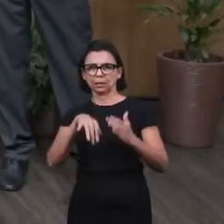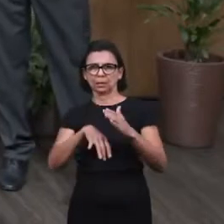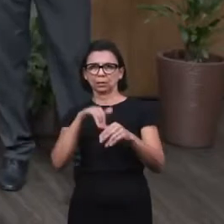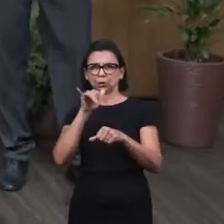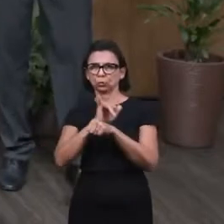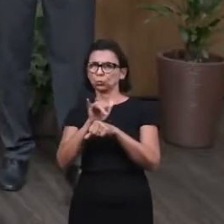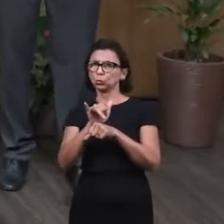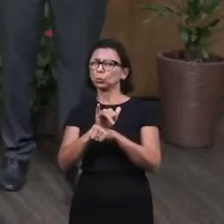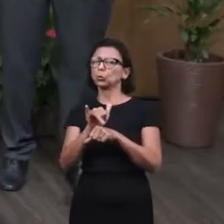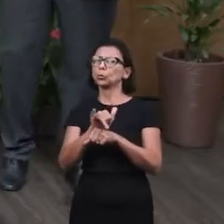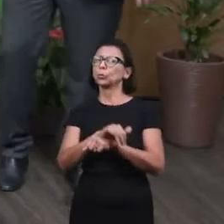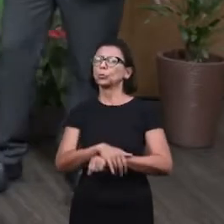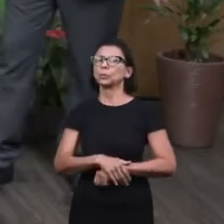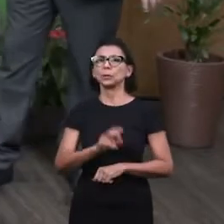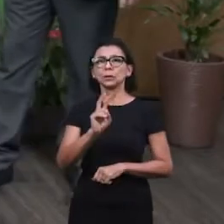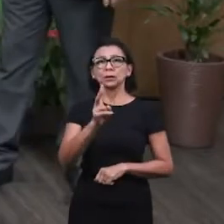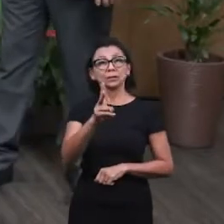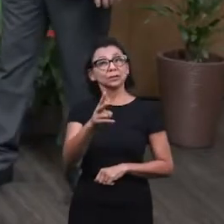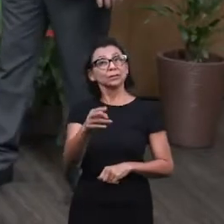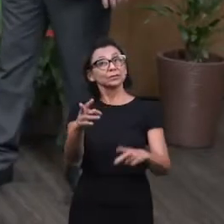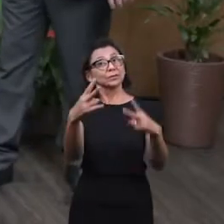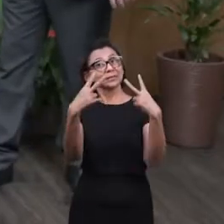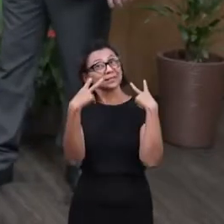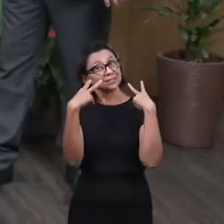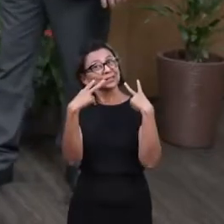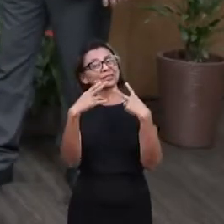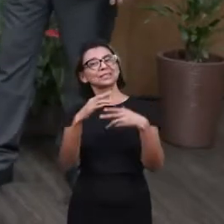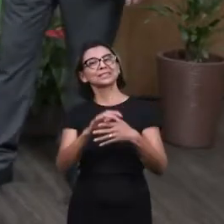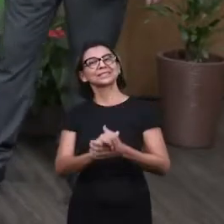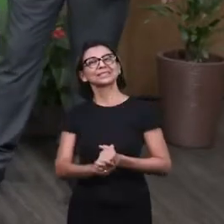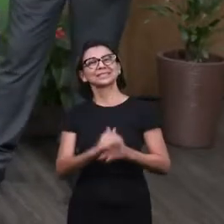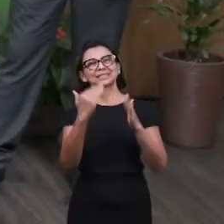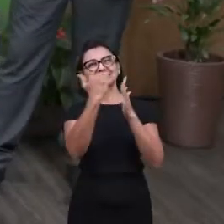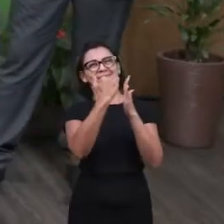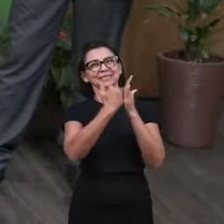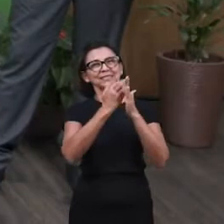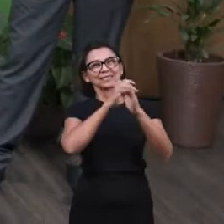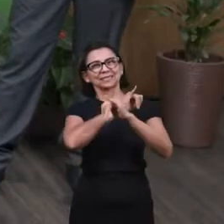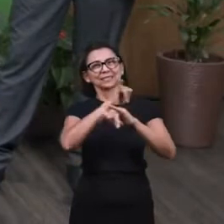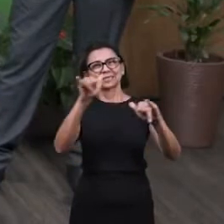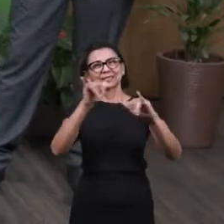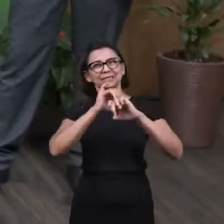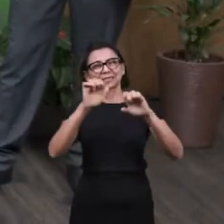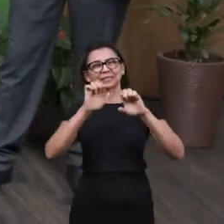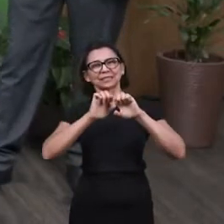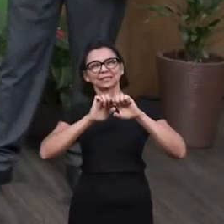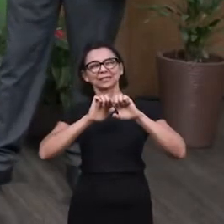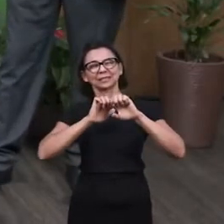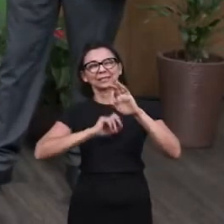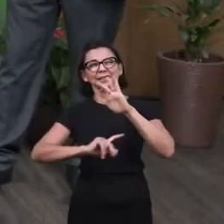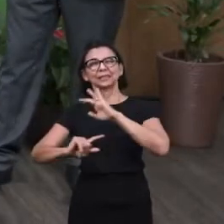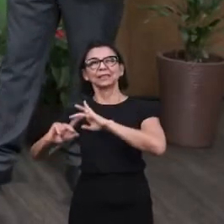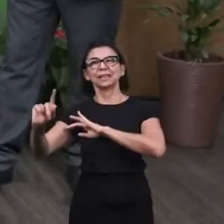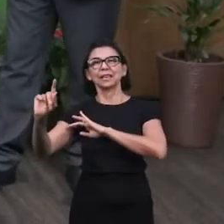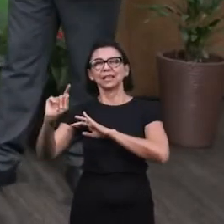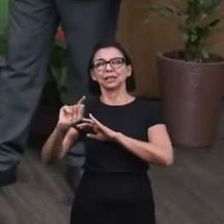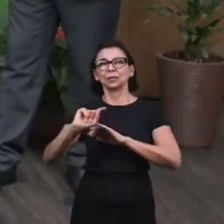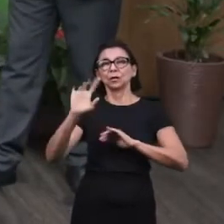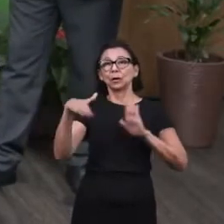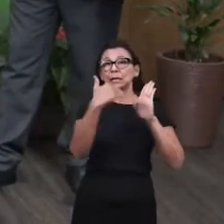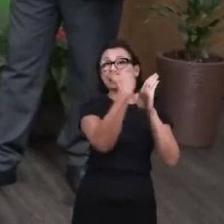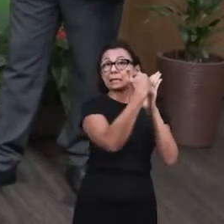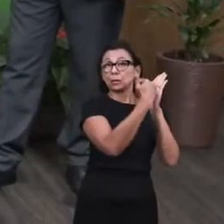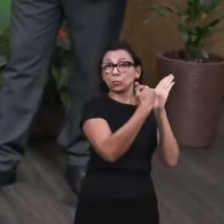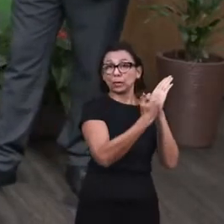channel on YouTube. Continue to watch the program announcing the everlasting gospel, with the segments that are to follow.